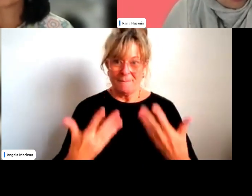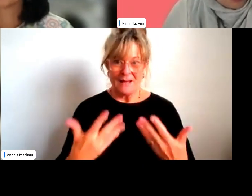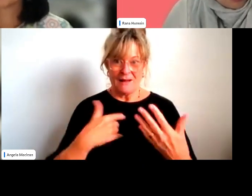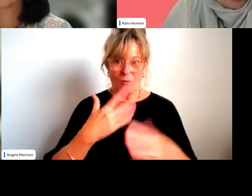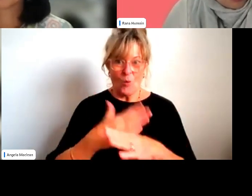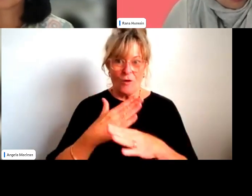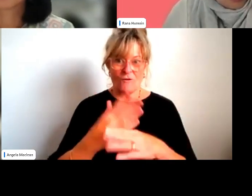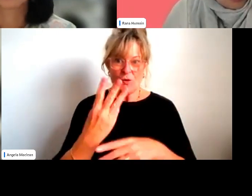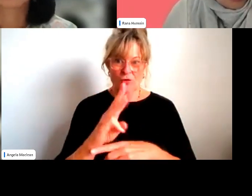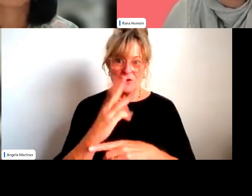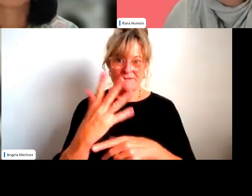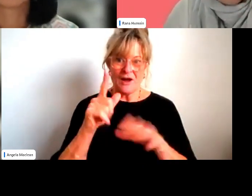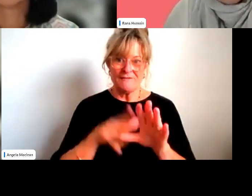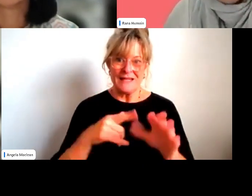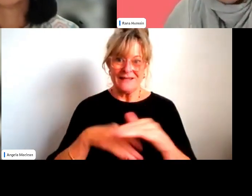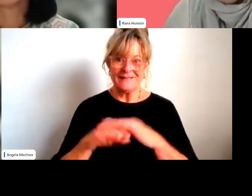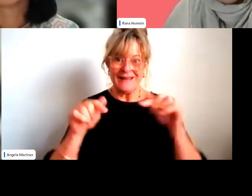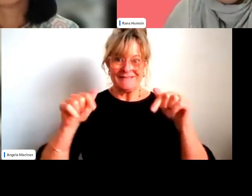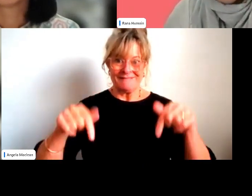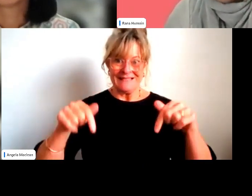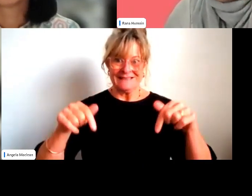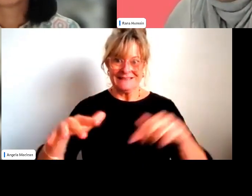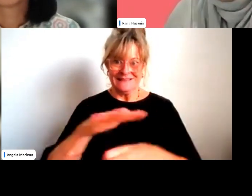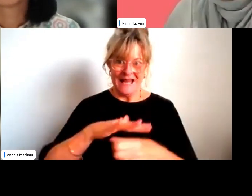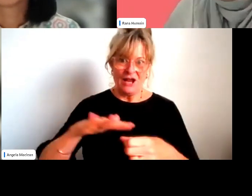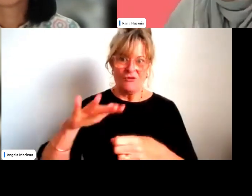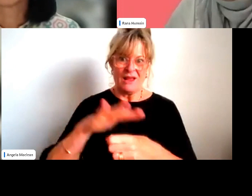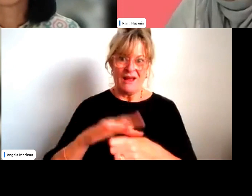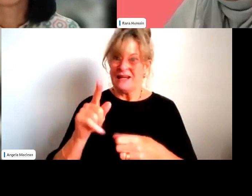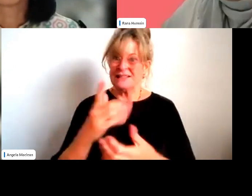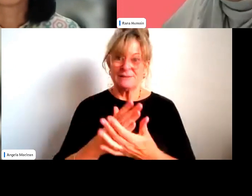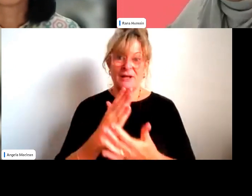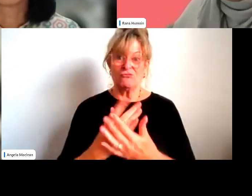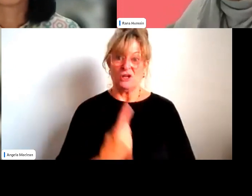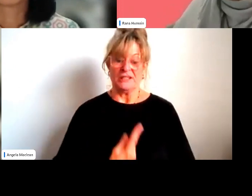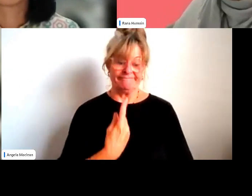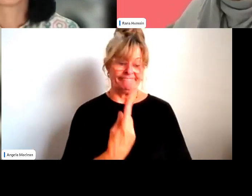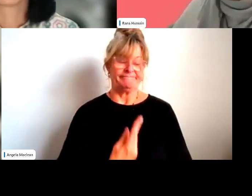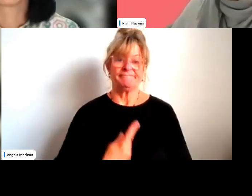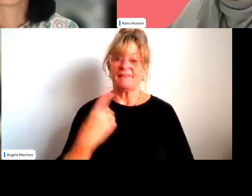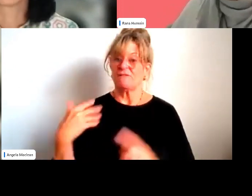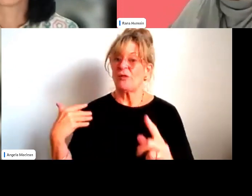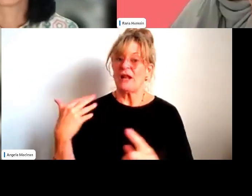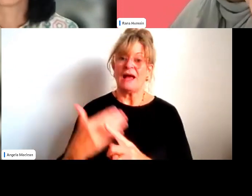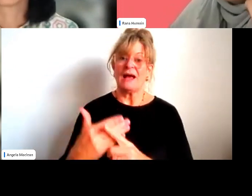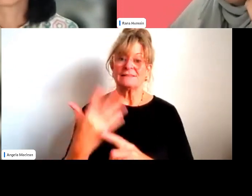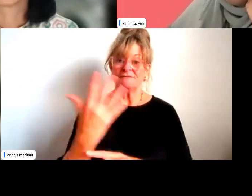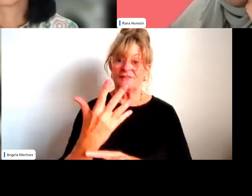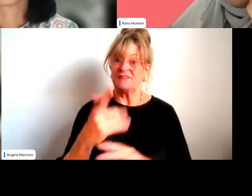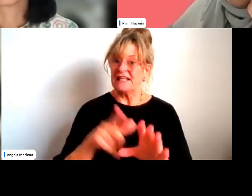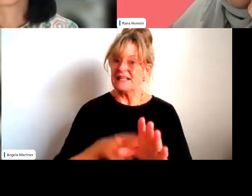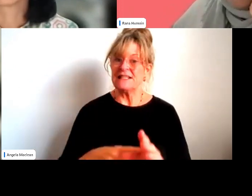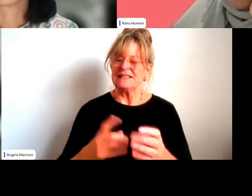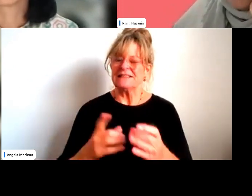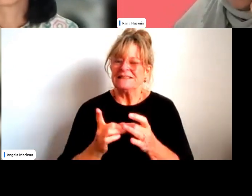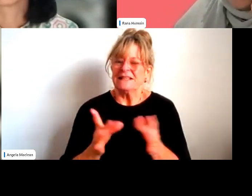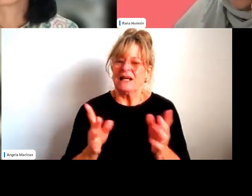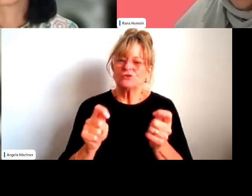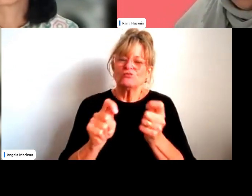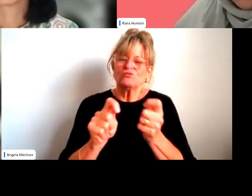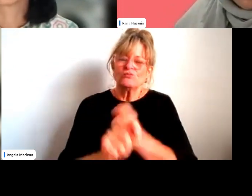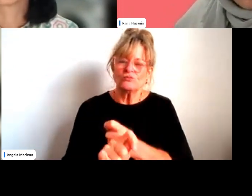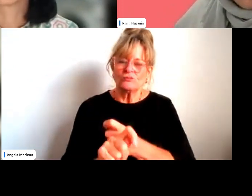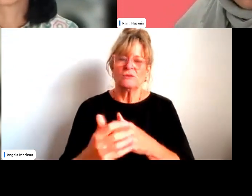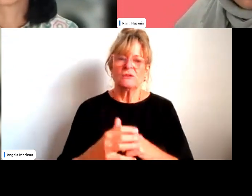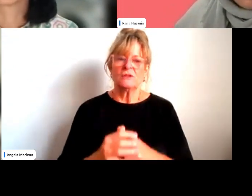And it was a, it's been a very lonely place up until about the last 15 years, but, you know, what, what do organizations have to do? Give it, give some